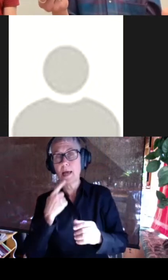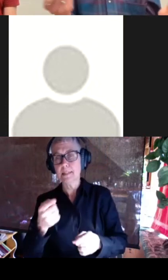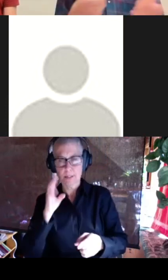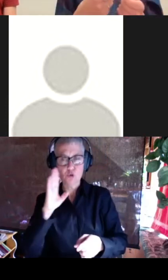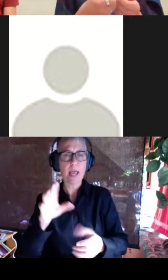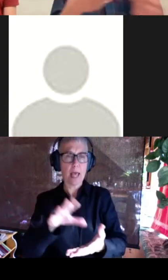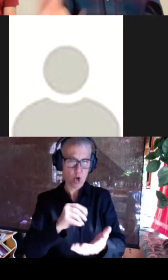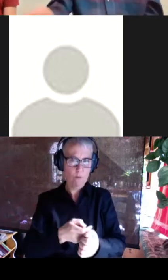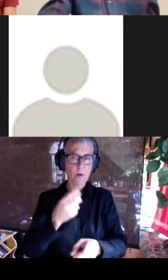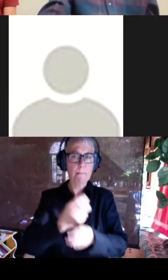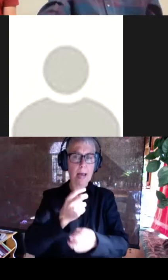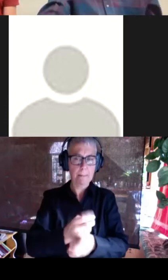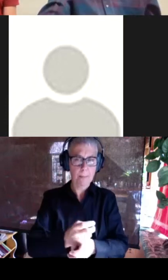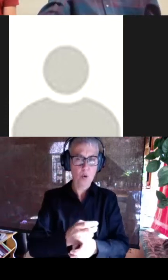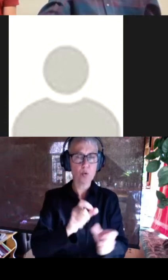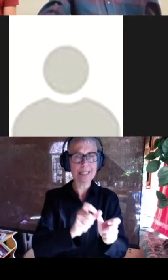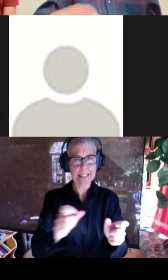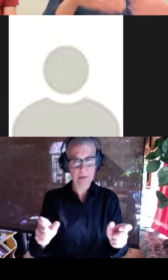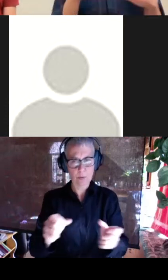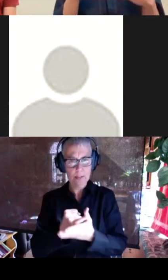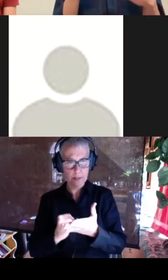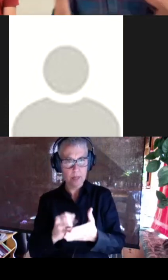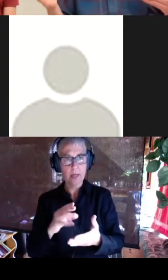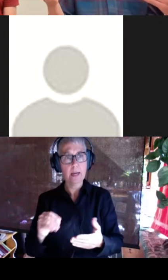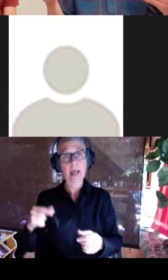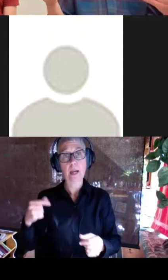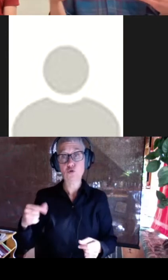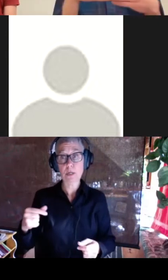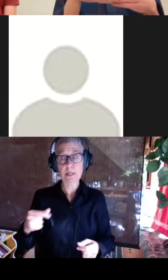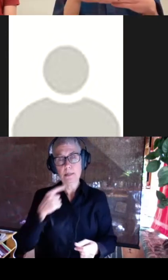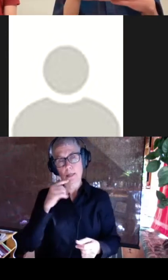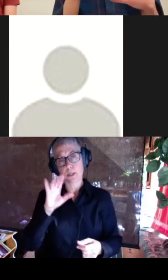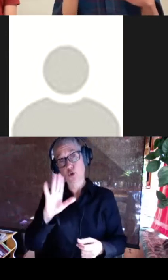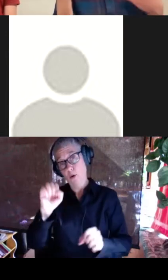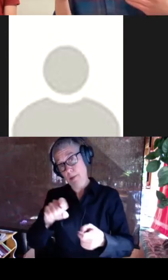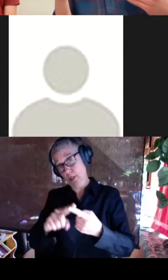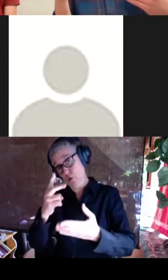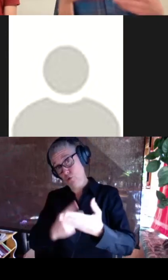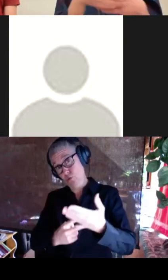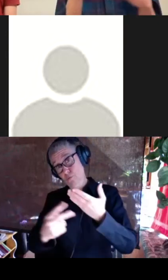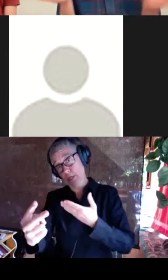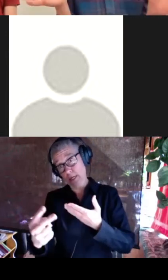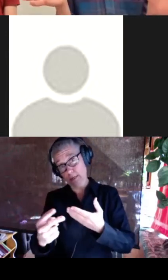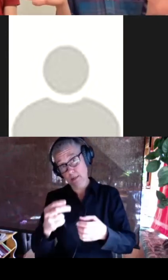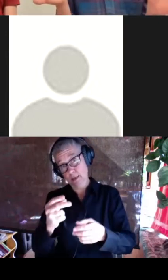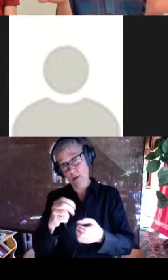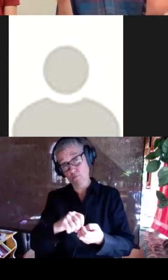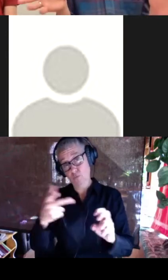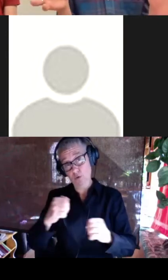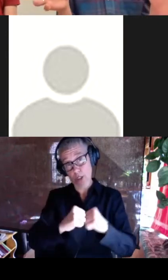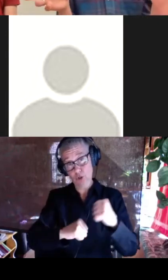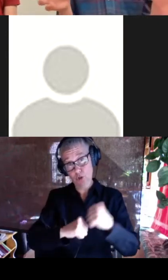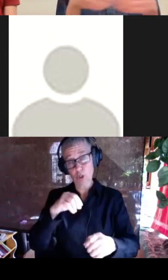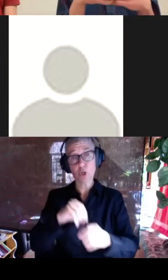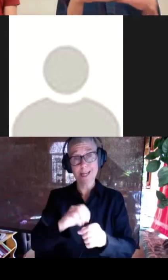design and then the green curve importantly shows you that your ability to predict protein structure in just the classic structure